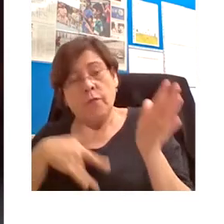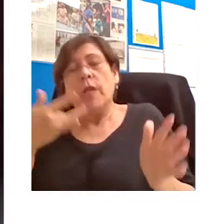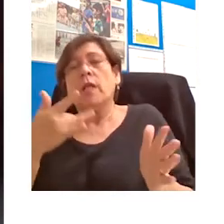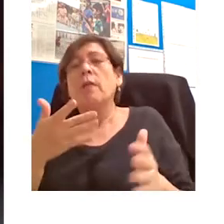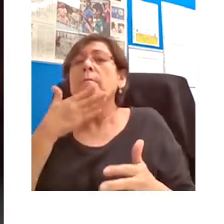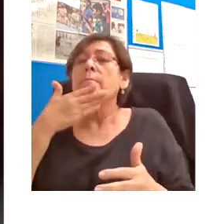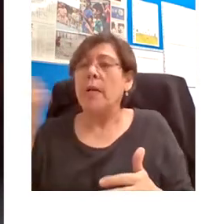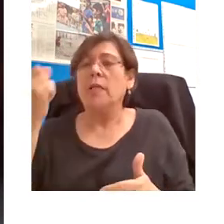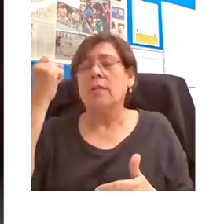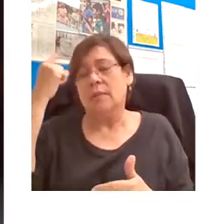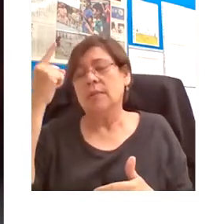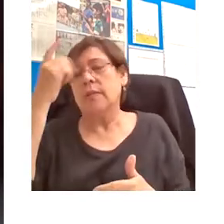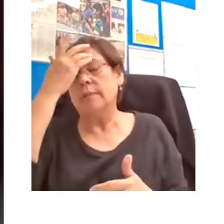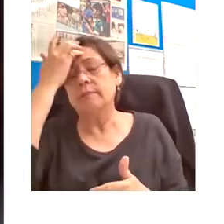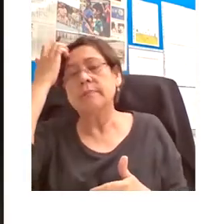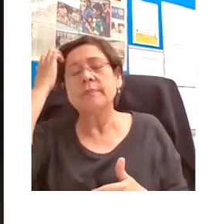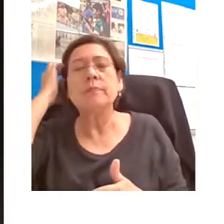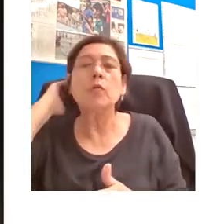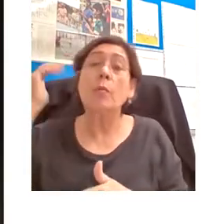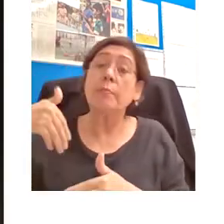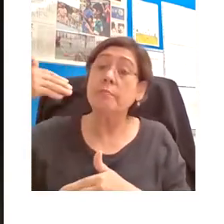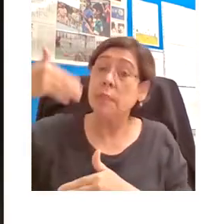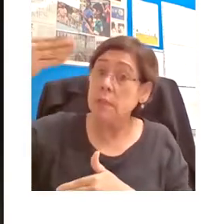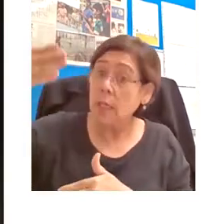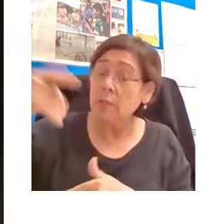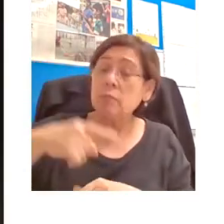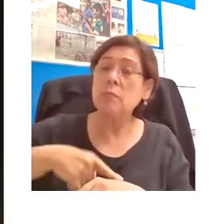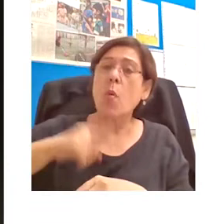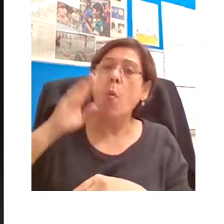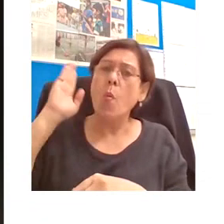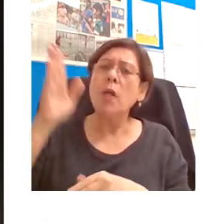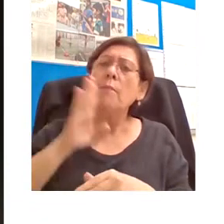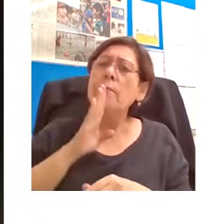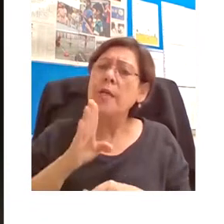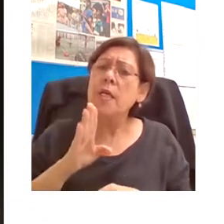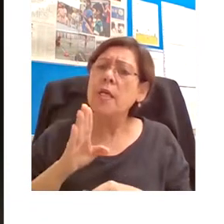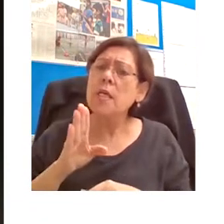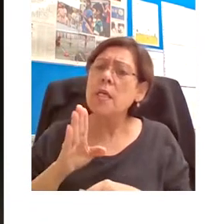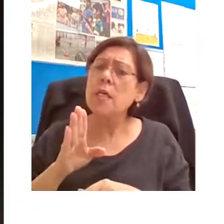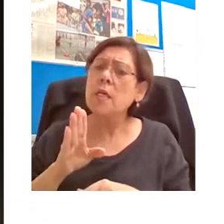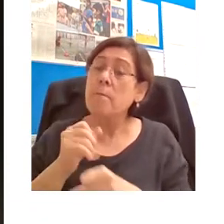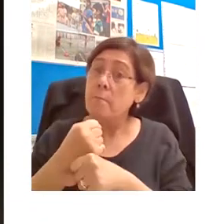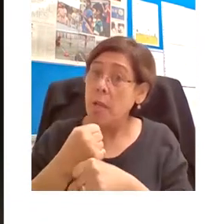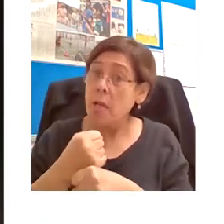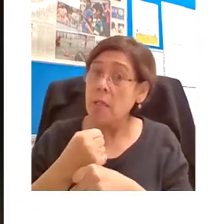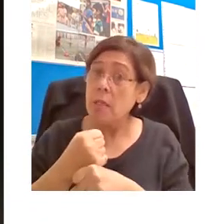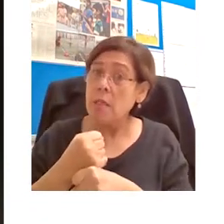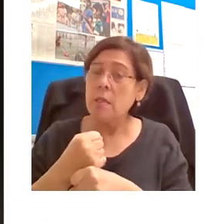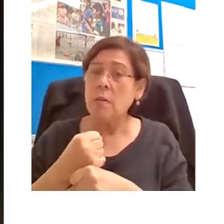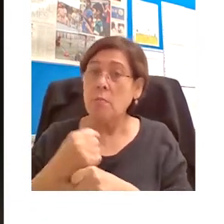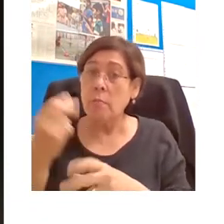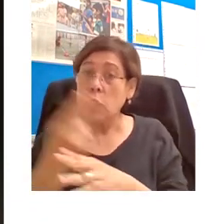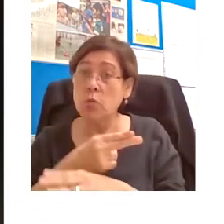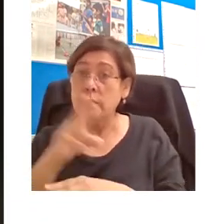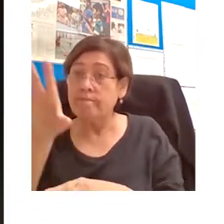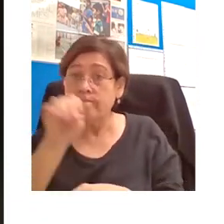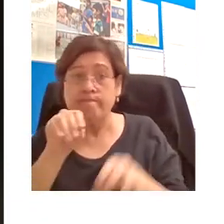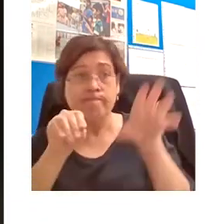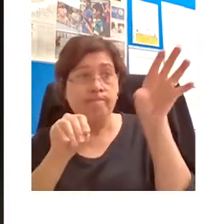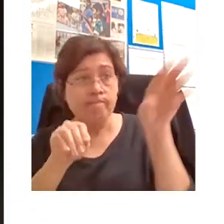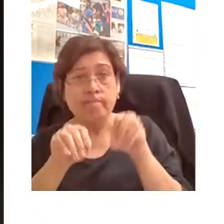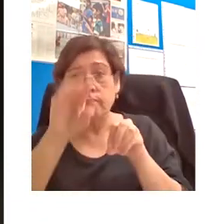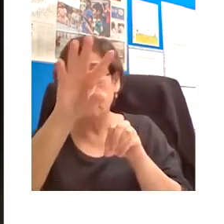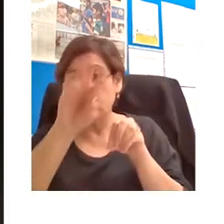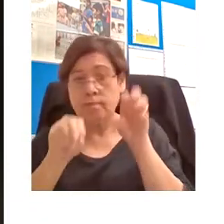of educational materials, it seems to me, will be created by harvesting these existing materials, supplementing them with